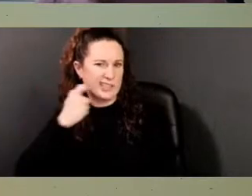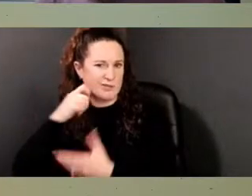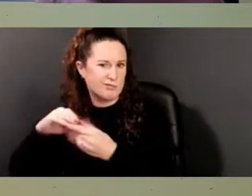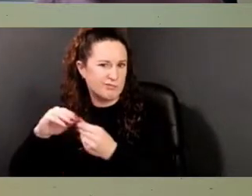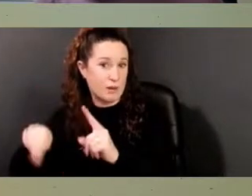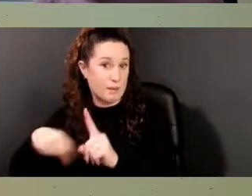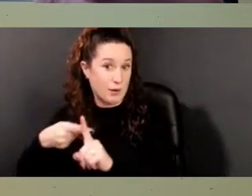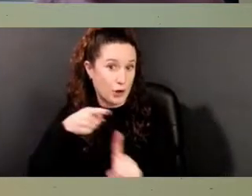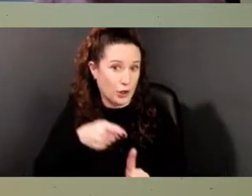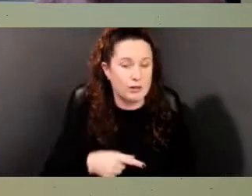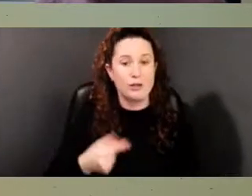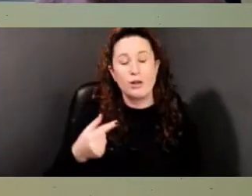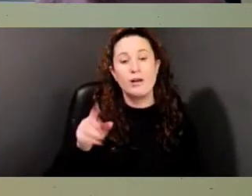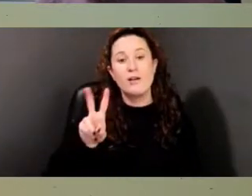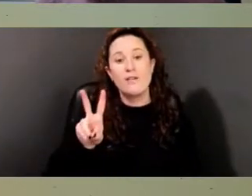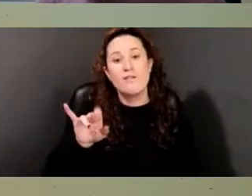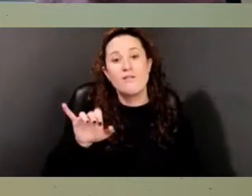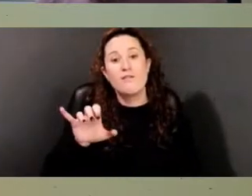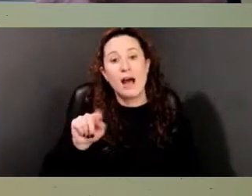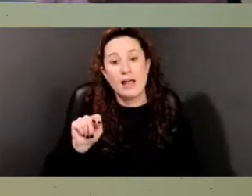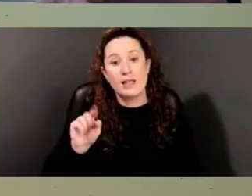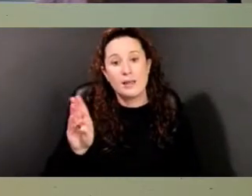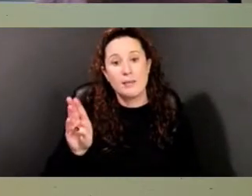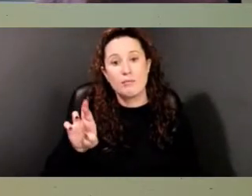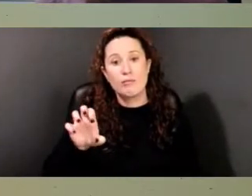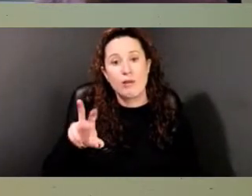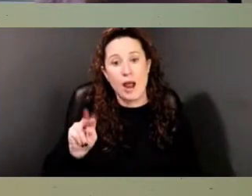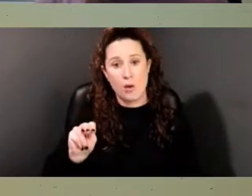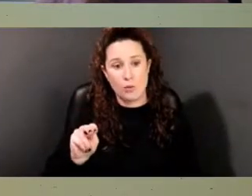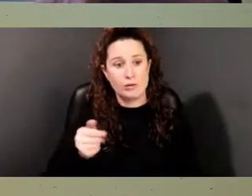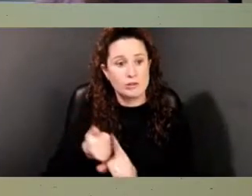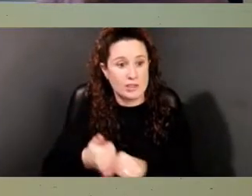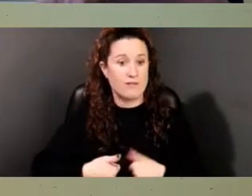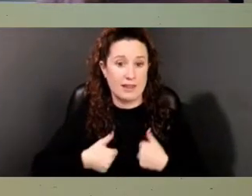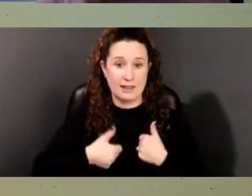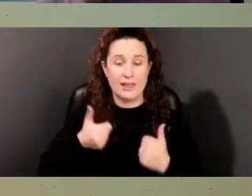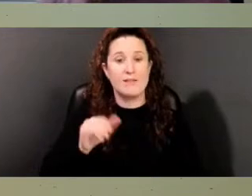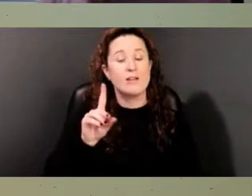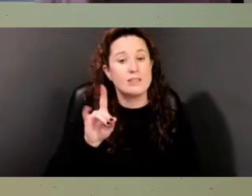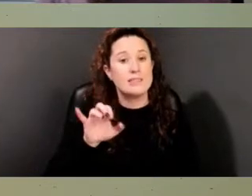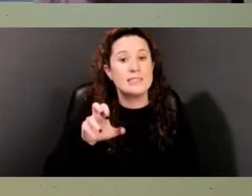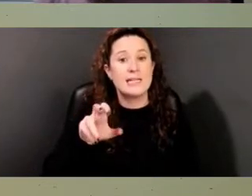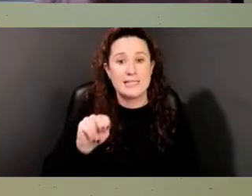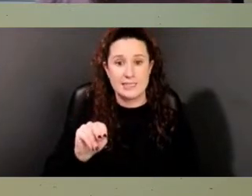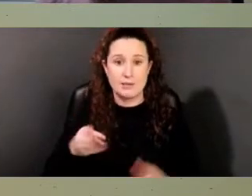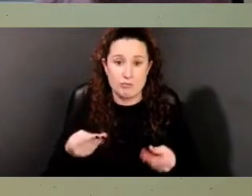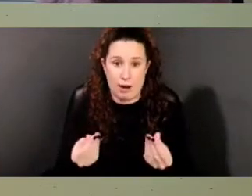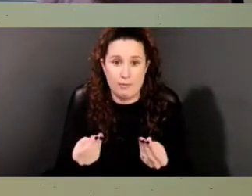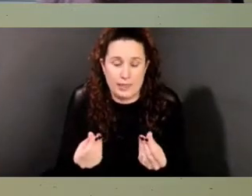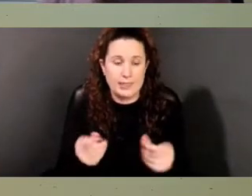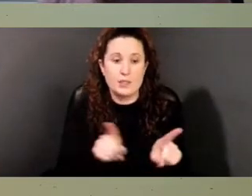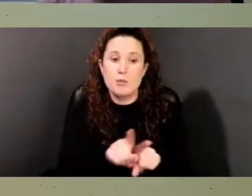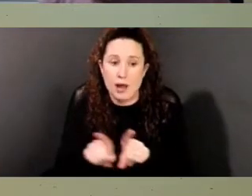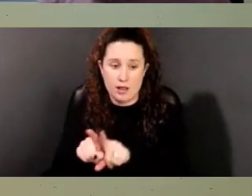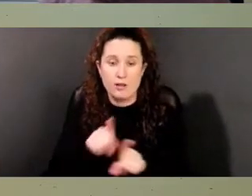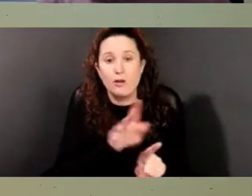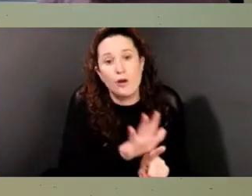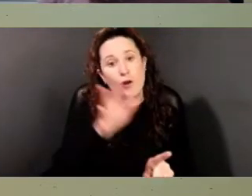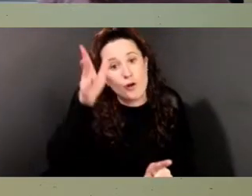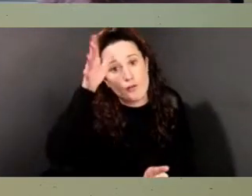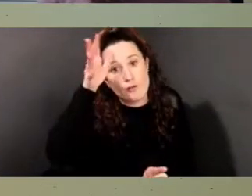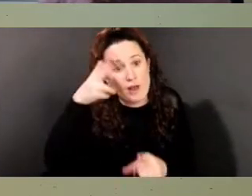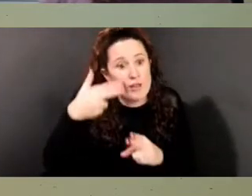Violet Brown was, she lived on Dickinson family properties as well, and her father, named